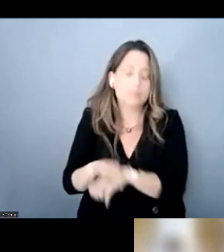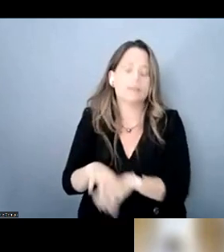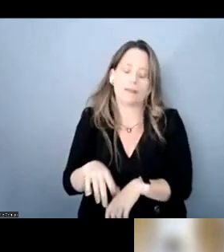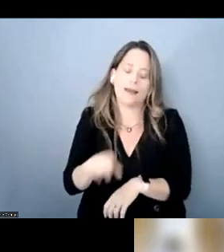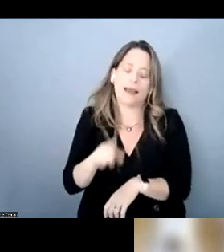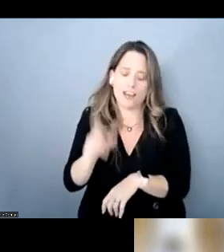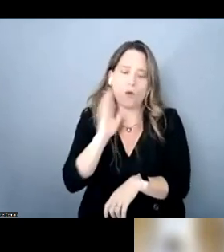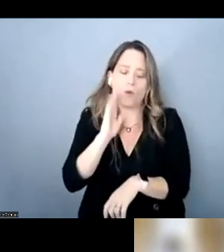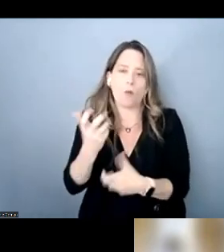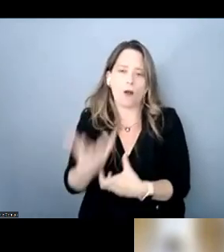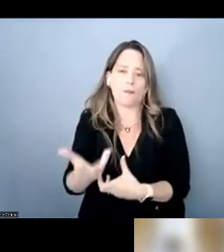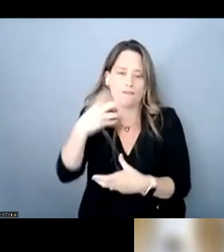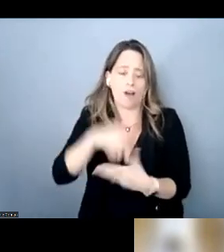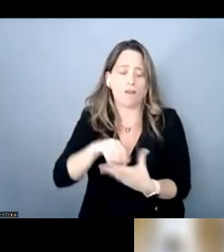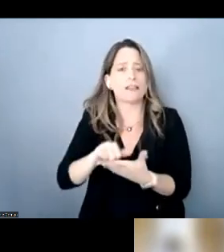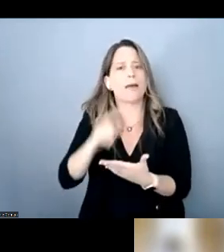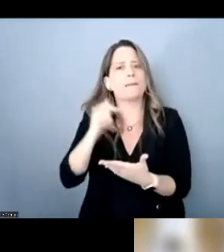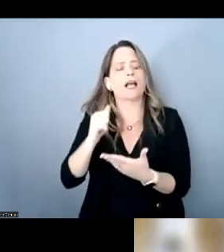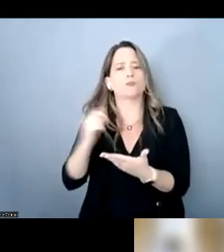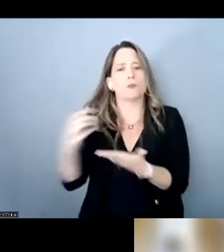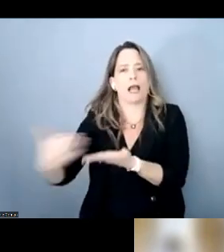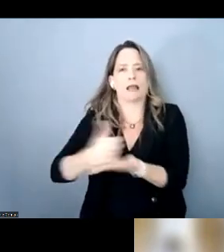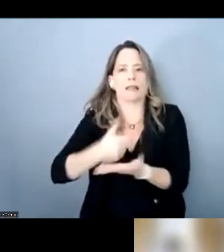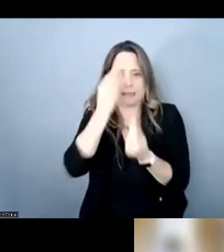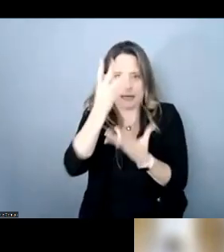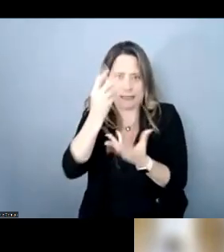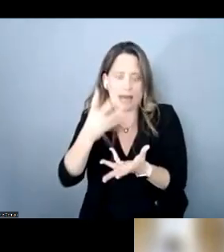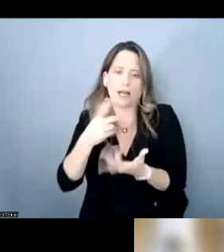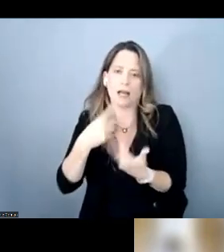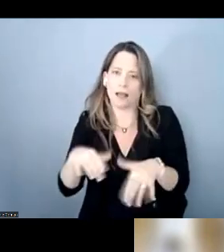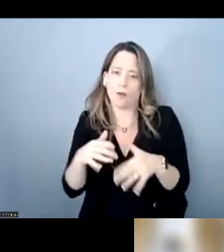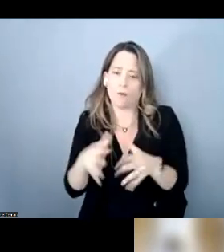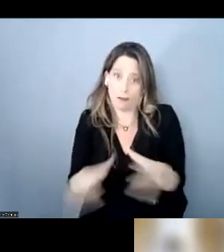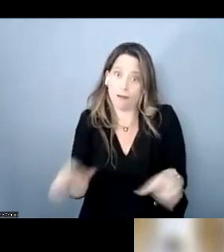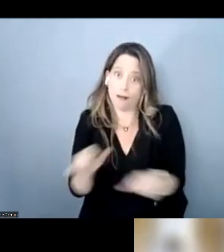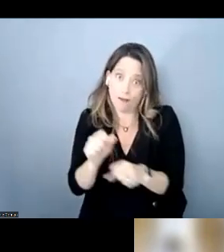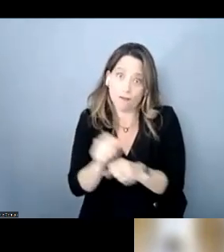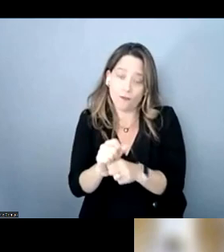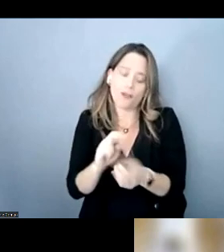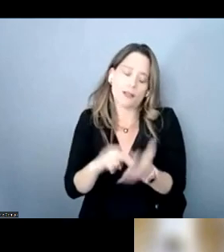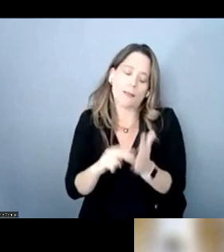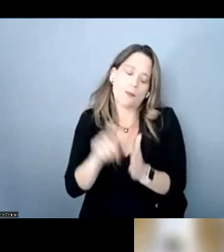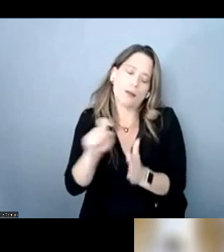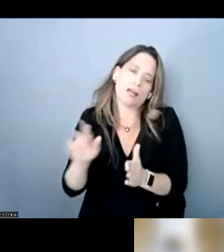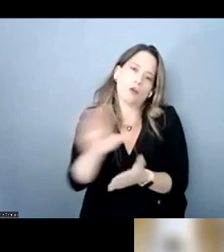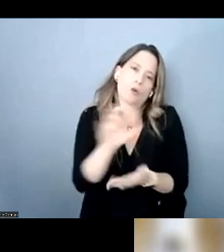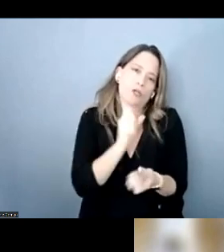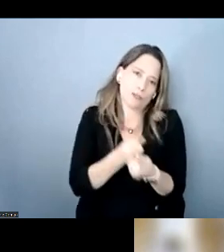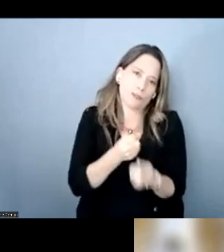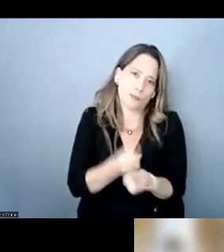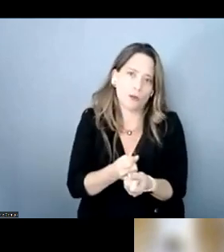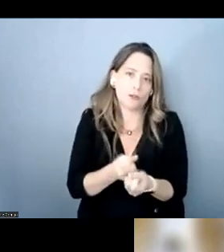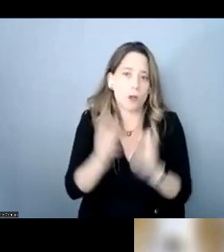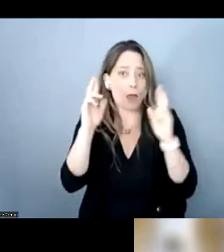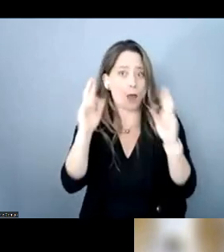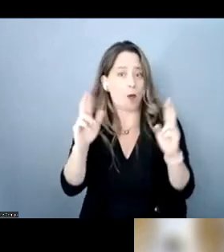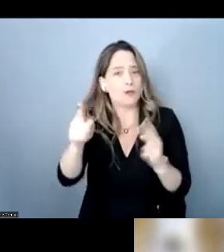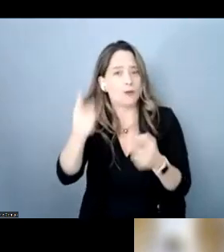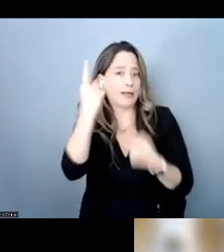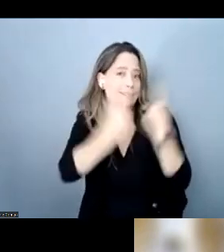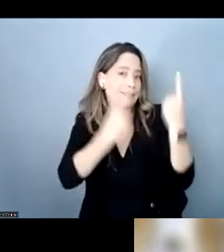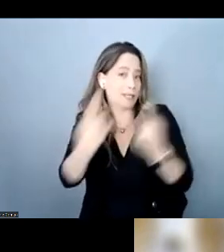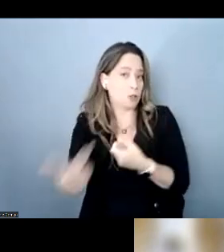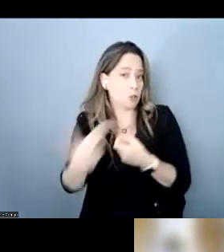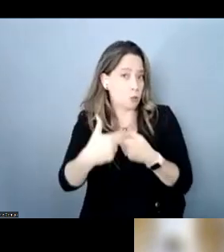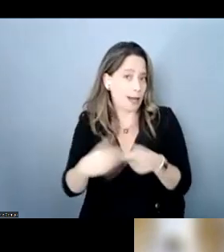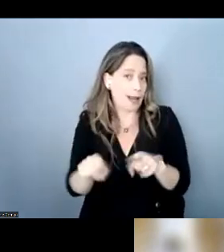this data-driven mission uh it's going to be a big heavy lift uh so we need your support so i hope that you will consider joining us as